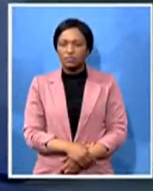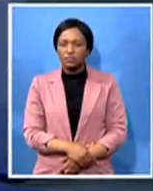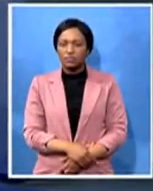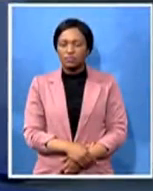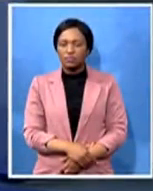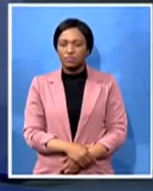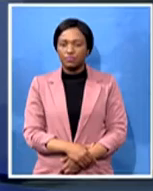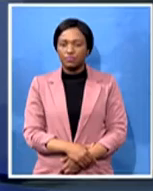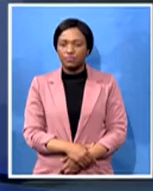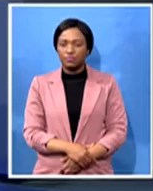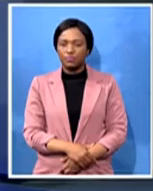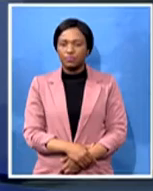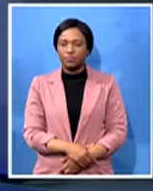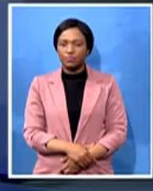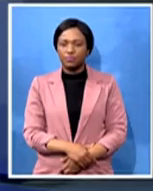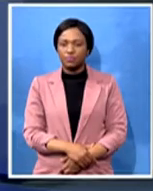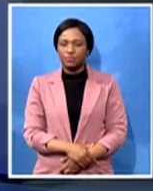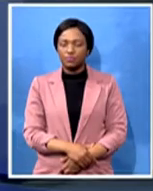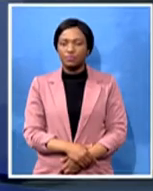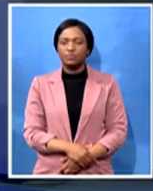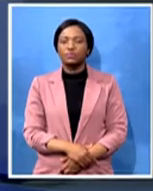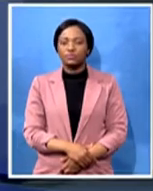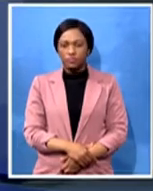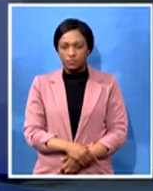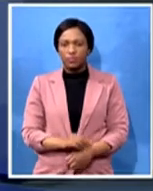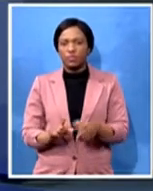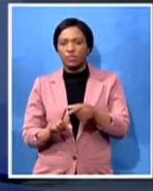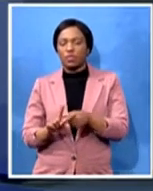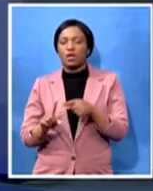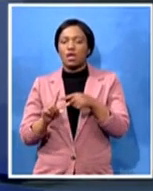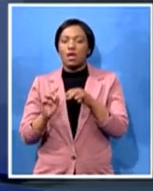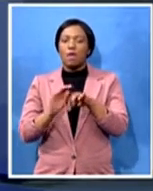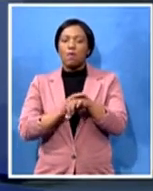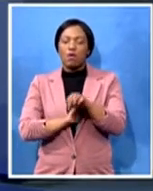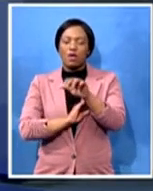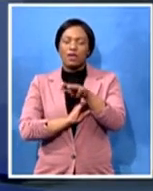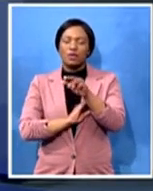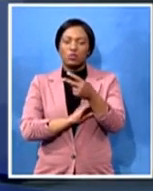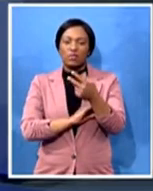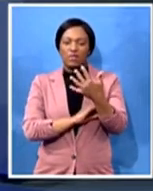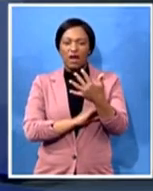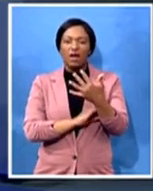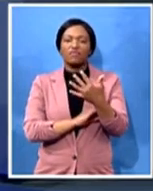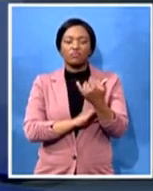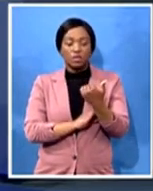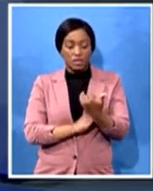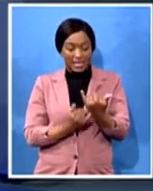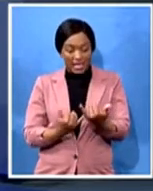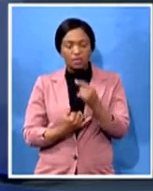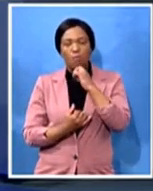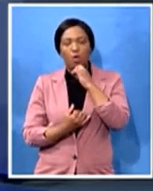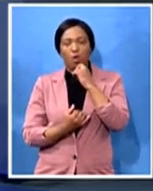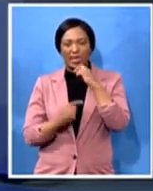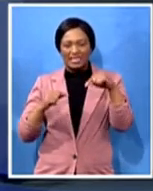let's see born in 1925 passed away this morning it is no doubt a great